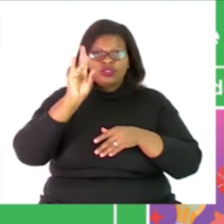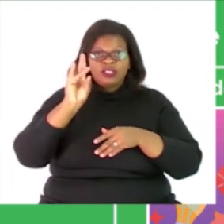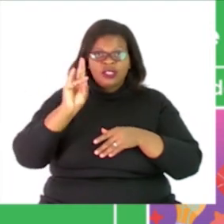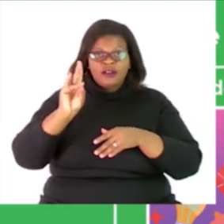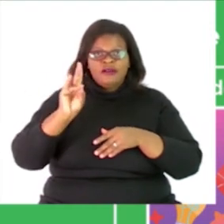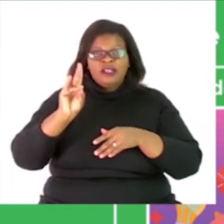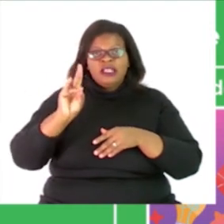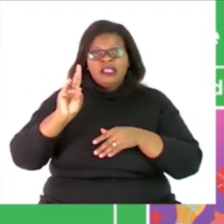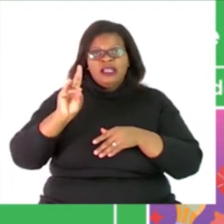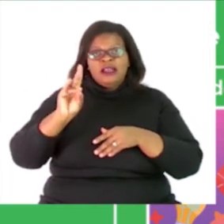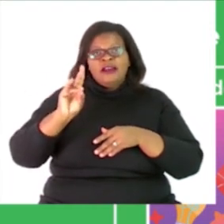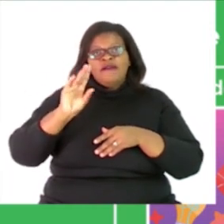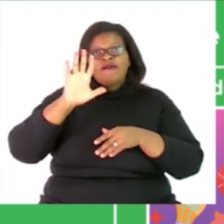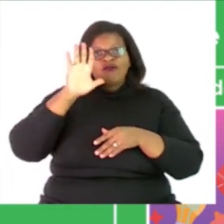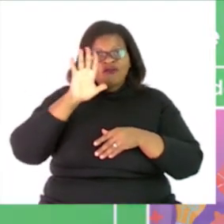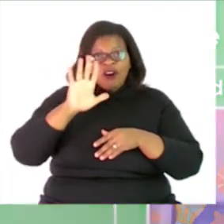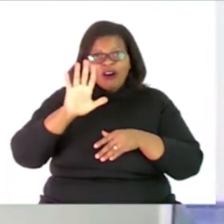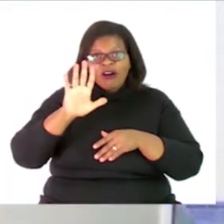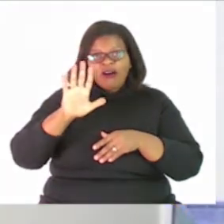five multiples